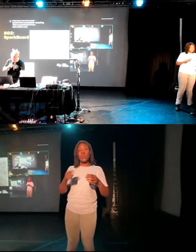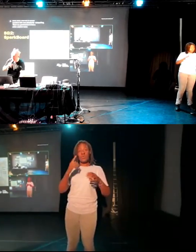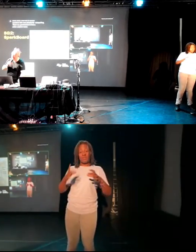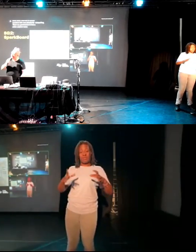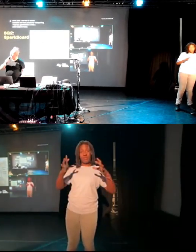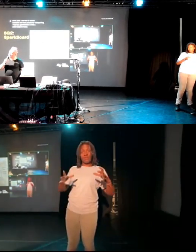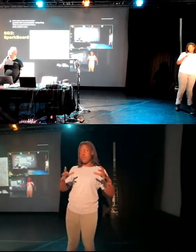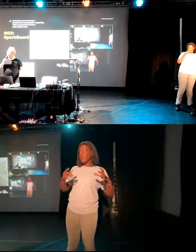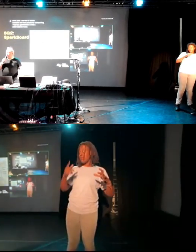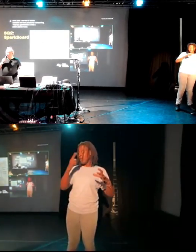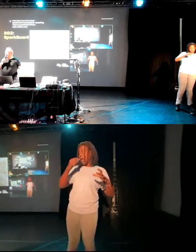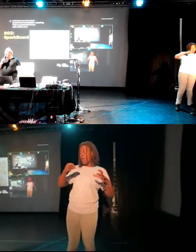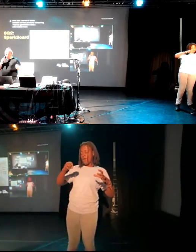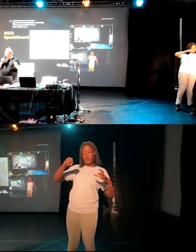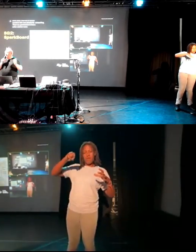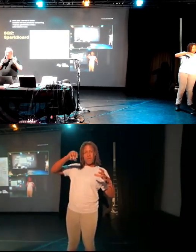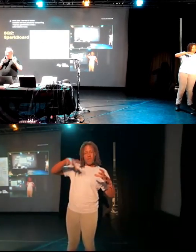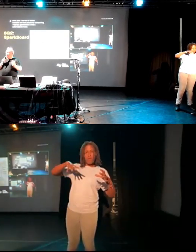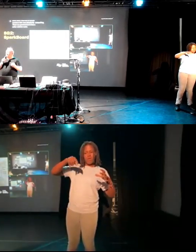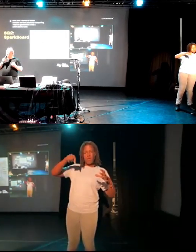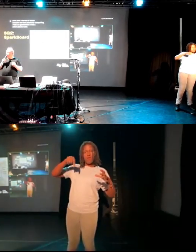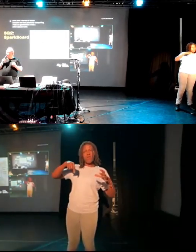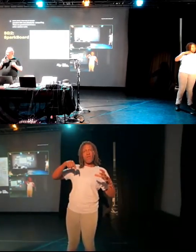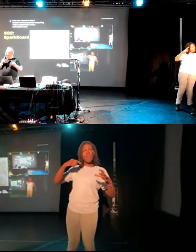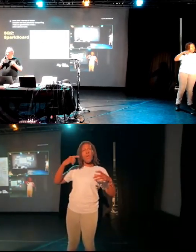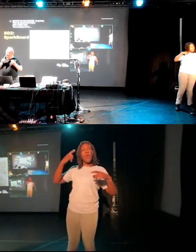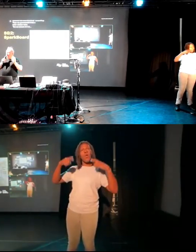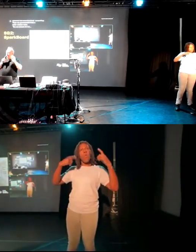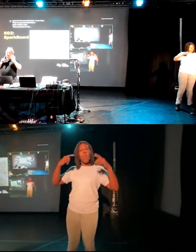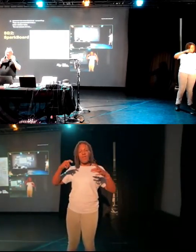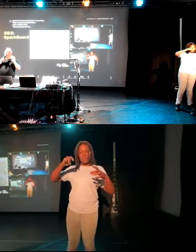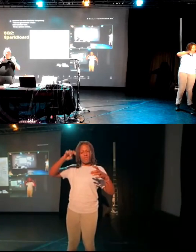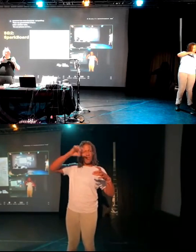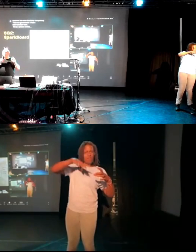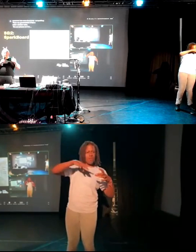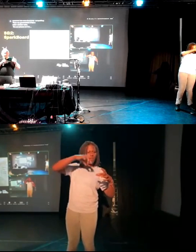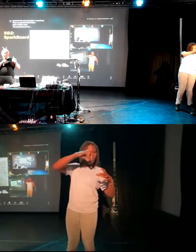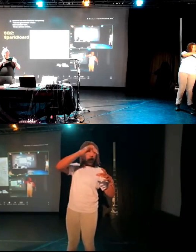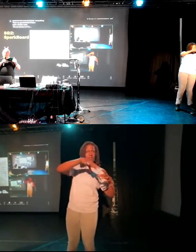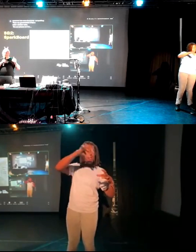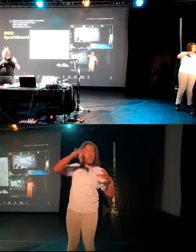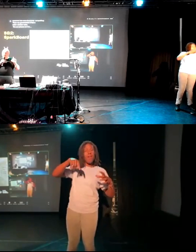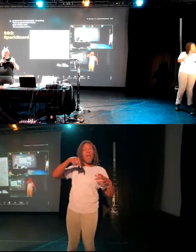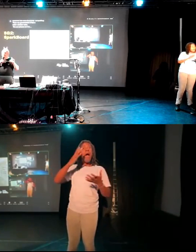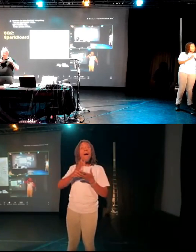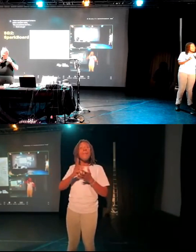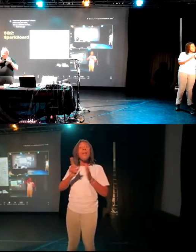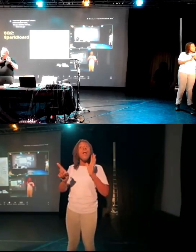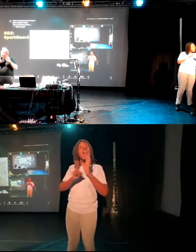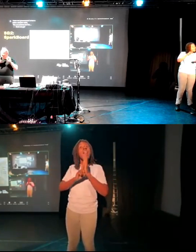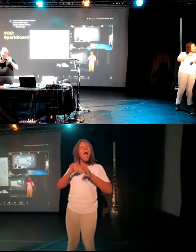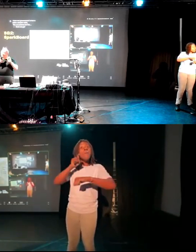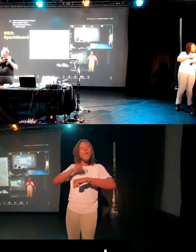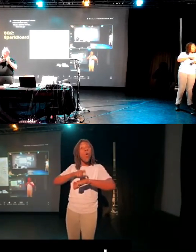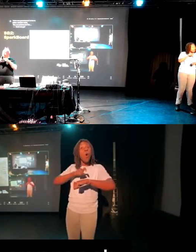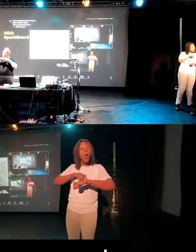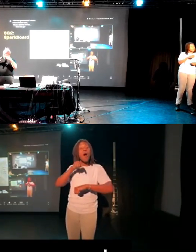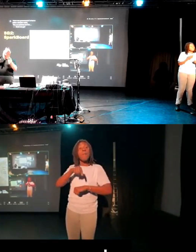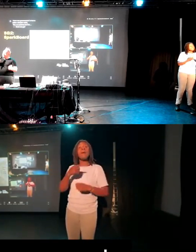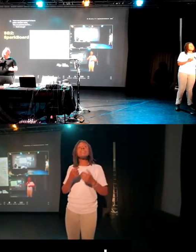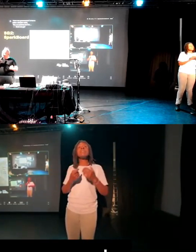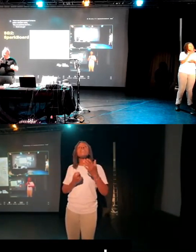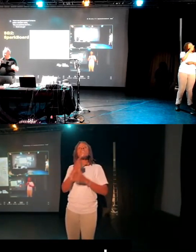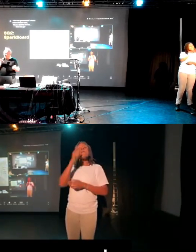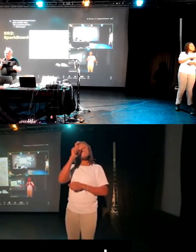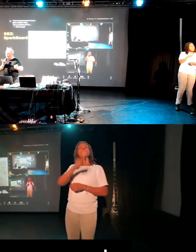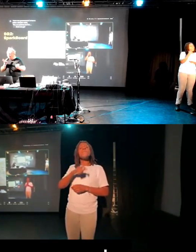to create little bits of music, which is lovely. It's an alarm clock. But I'd found that working with people, especially those on the autistic spectrum, who like to have a more